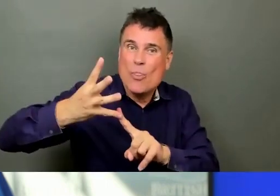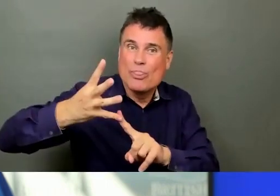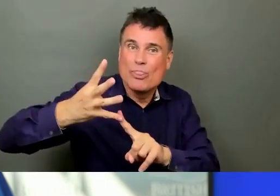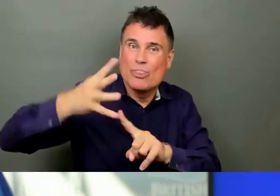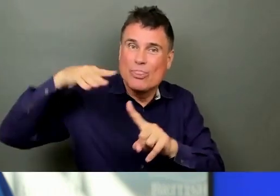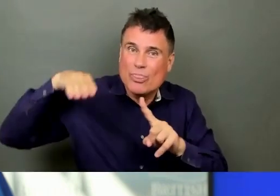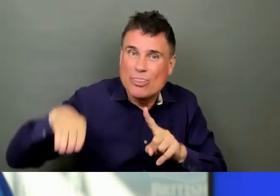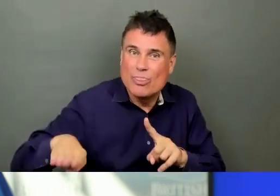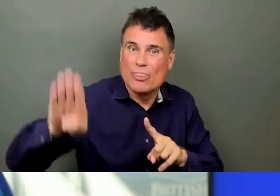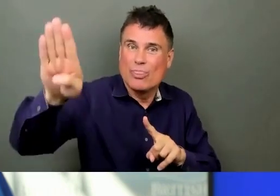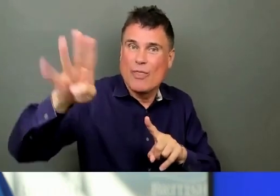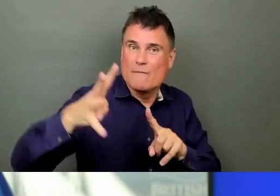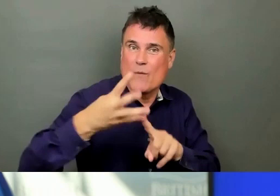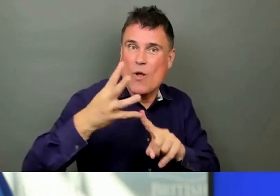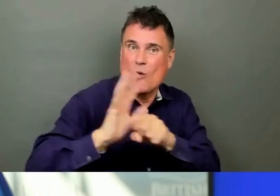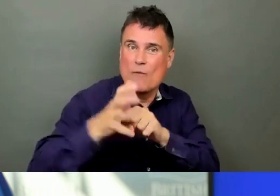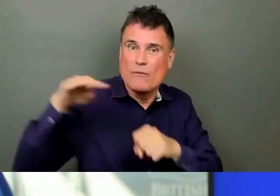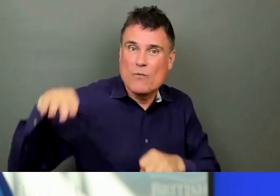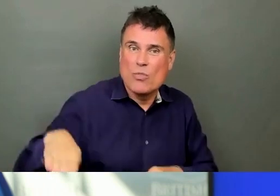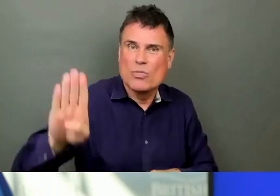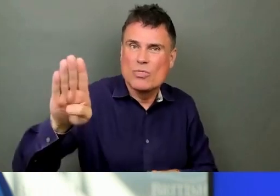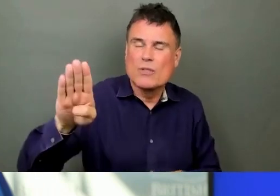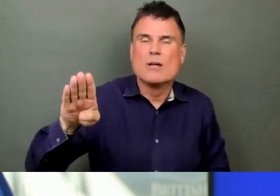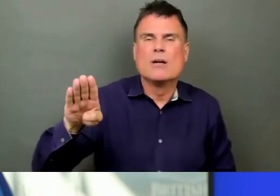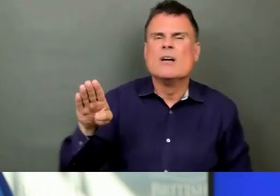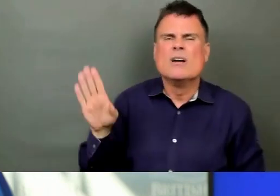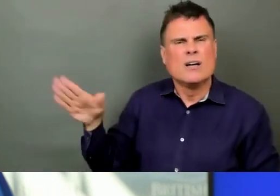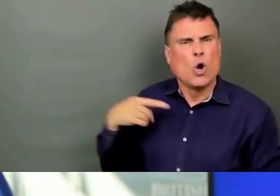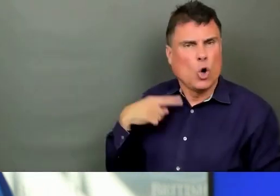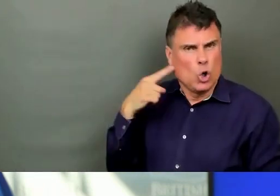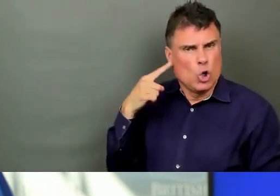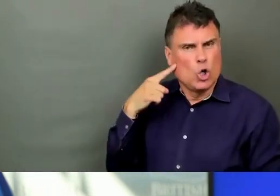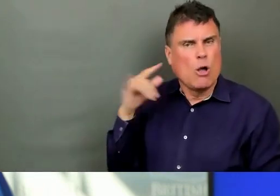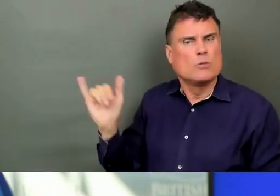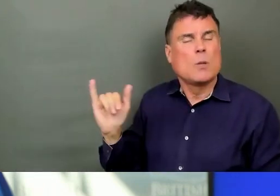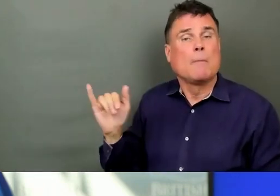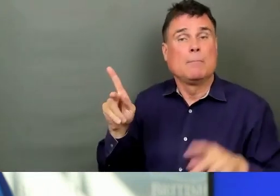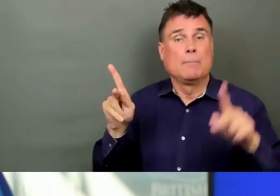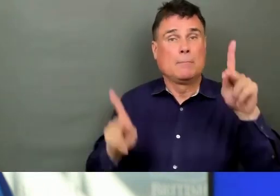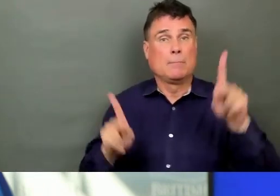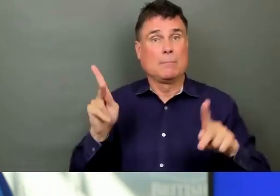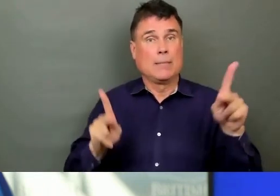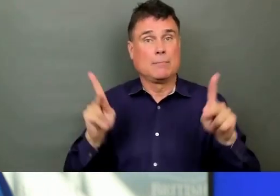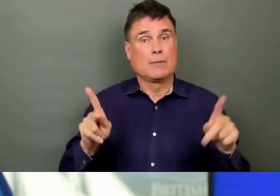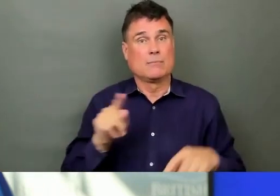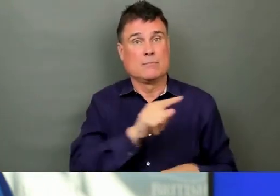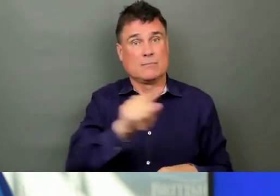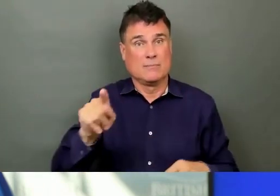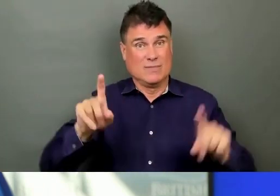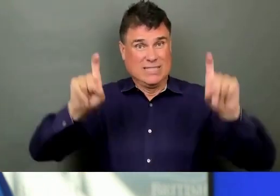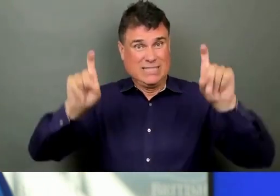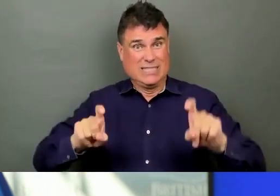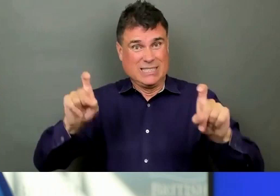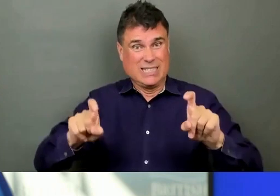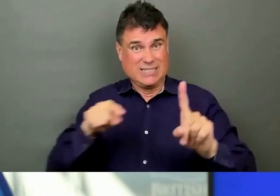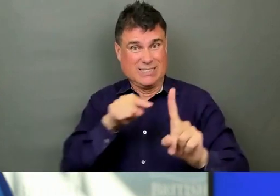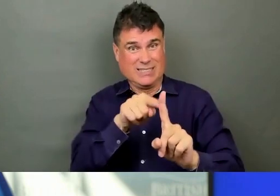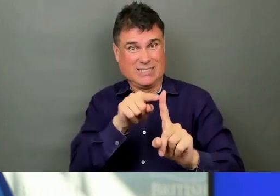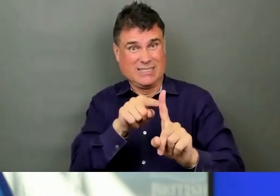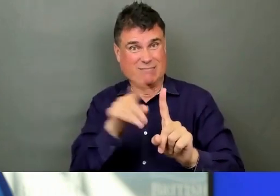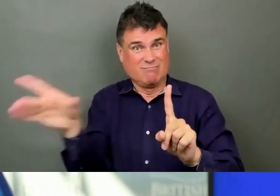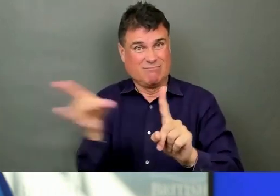won't have to isolate. So I'm just wondering, how worried are you about that leading to Albertans coming to BC wild positive?